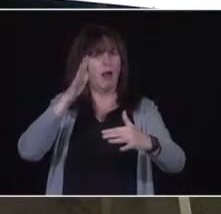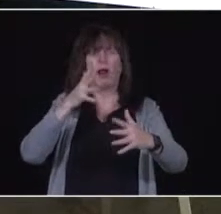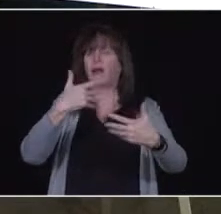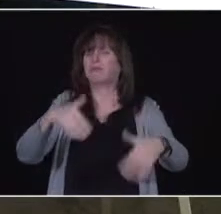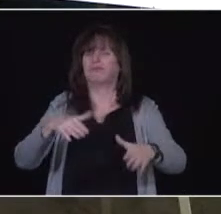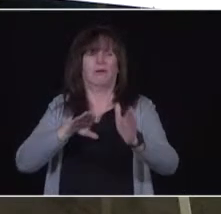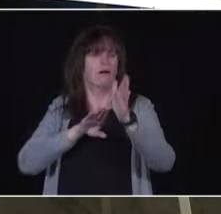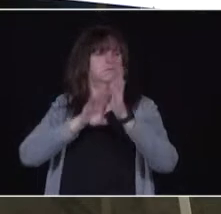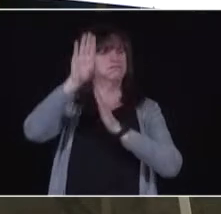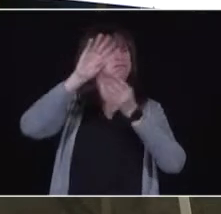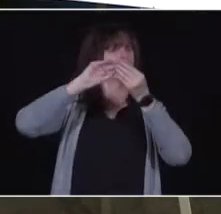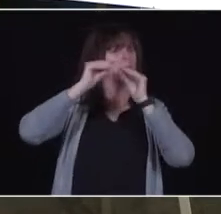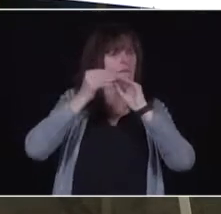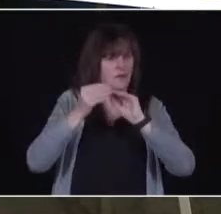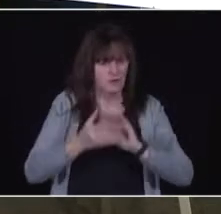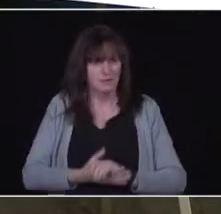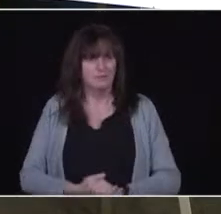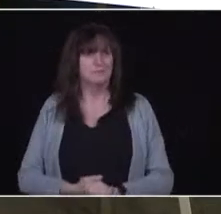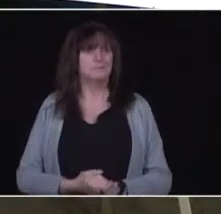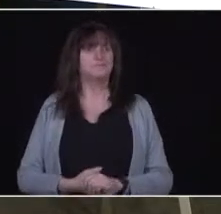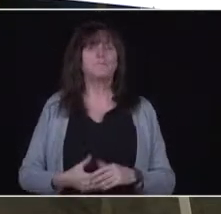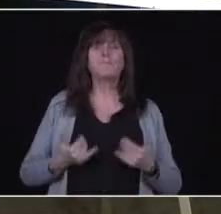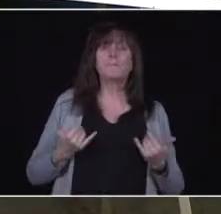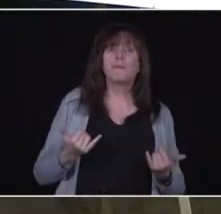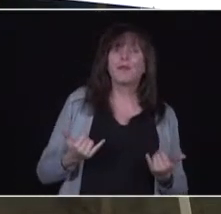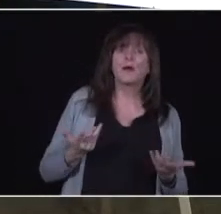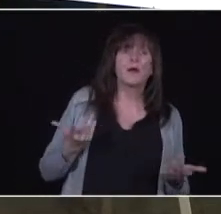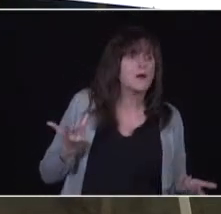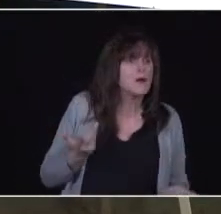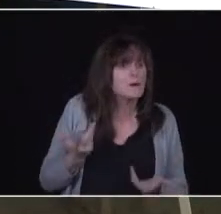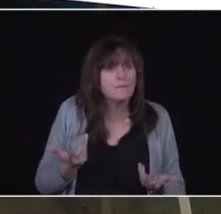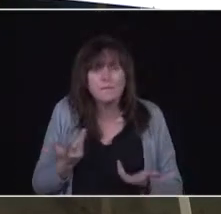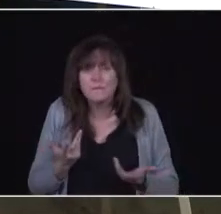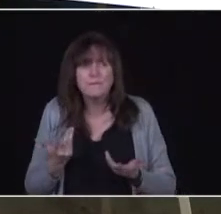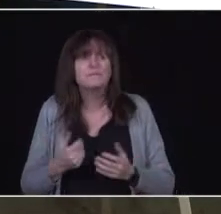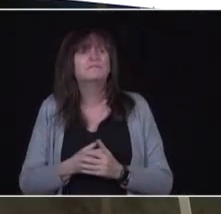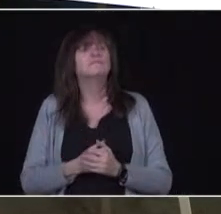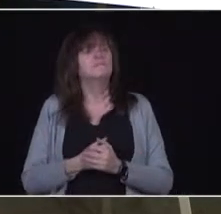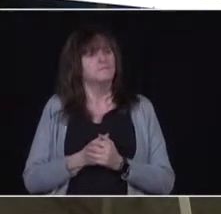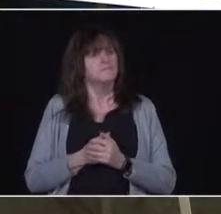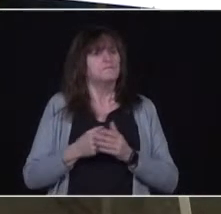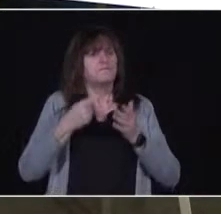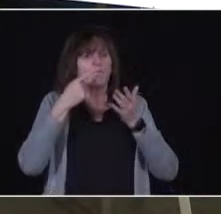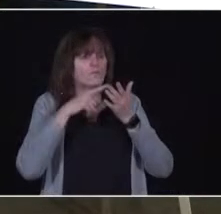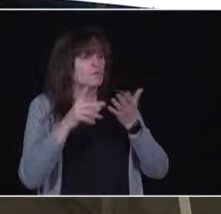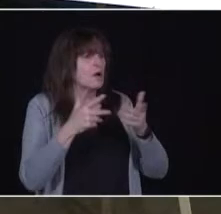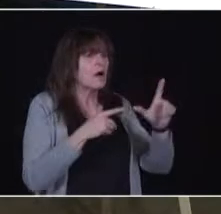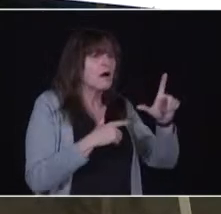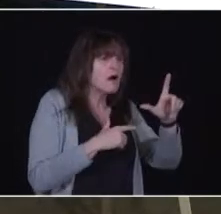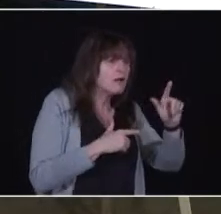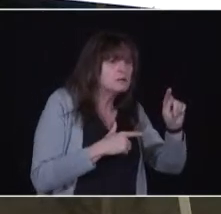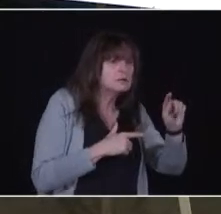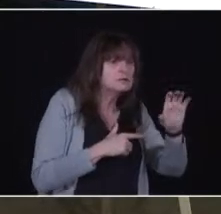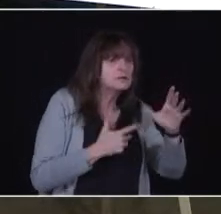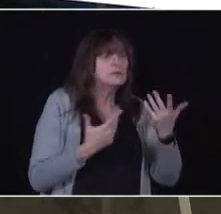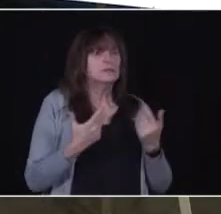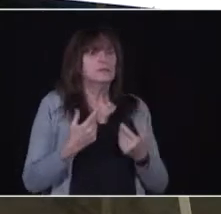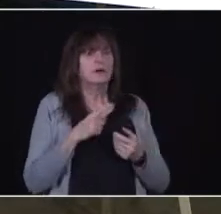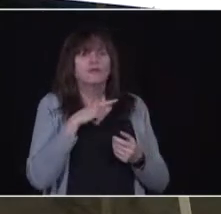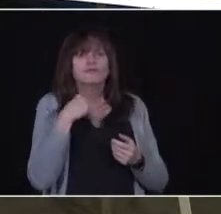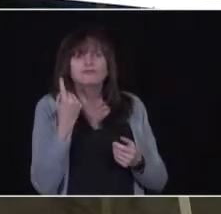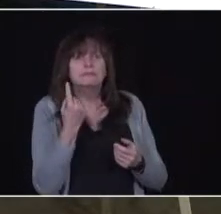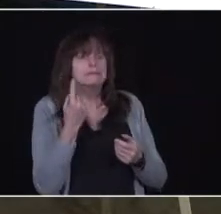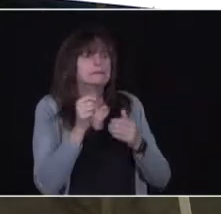we are right now is that we are focused very much on revisiting the long-term care homes, the high-risk retirement homes, the elder long-term care facilities,